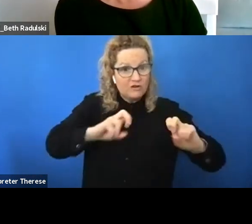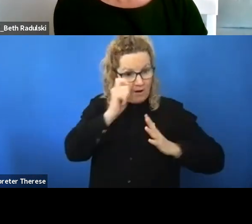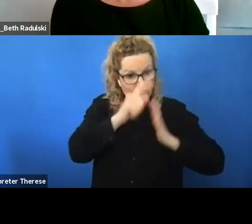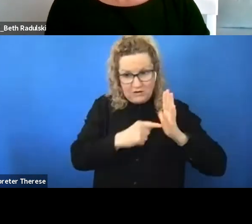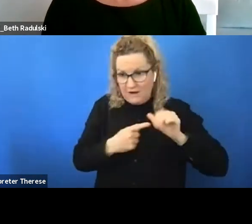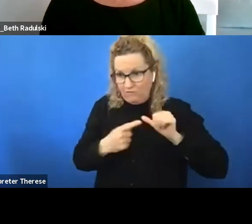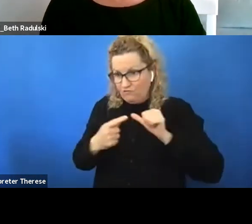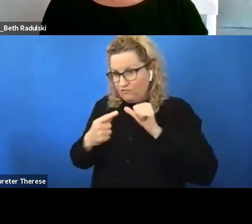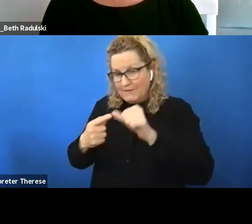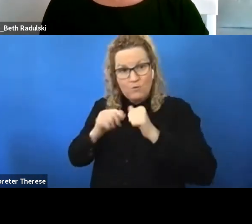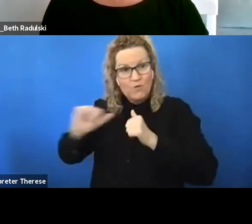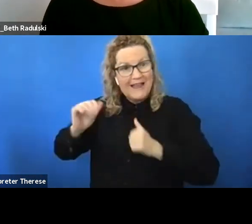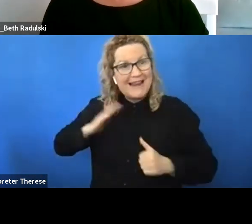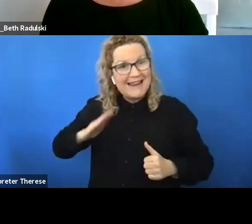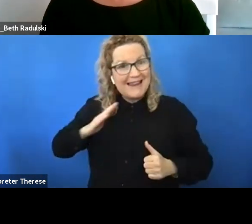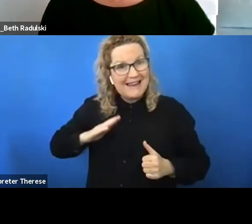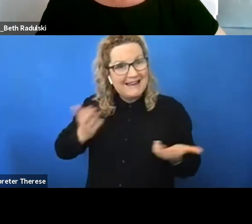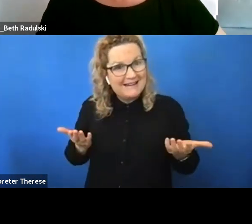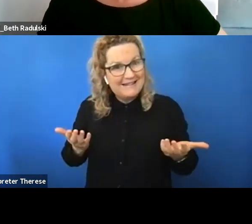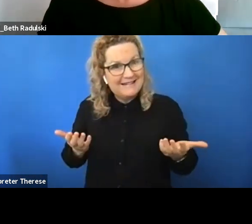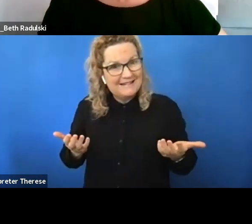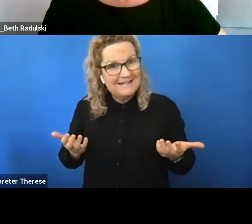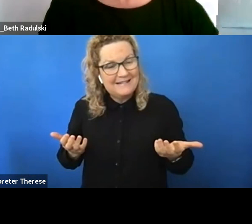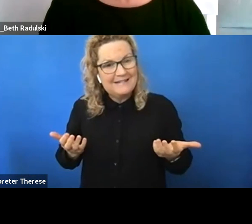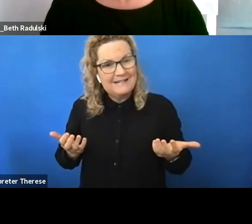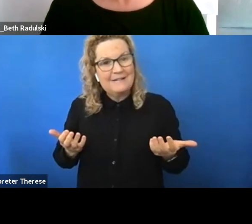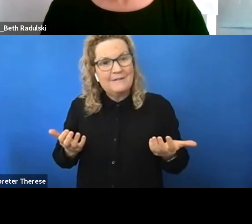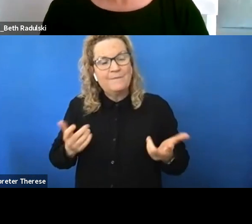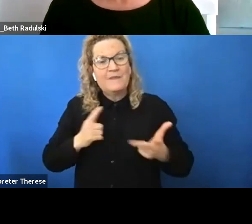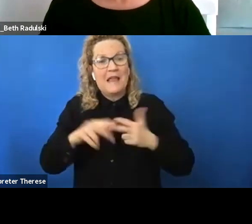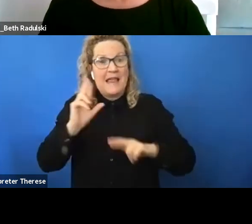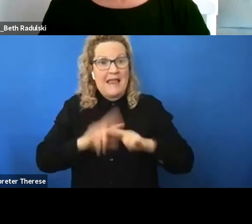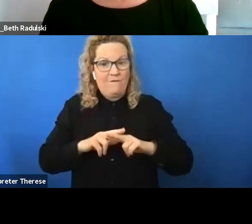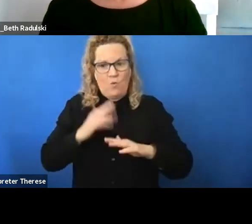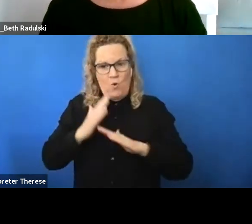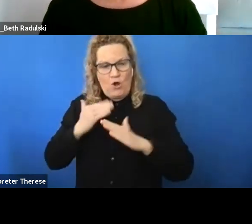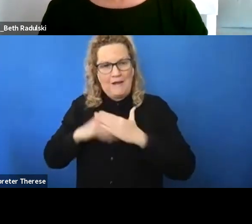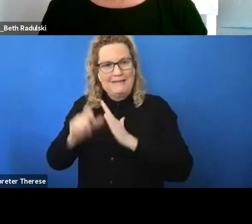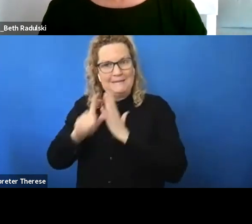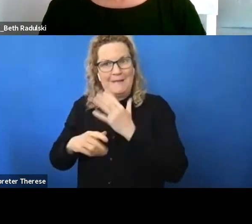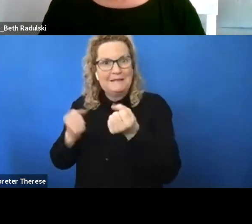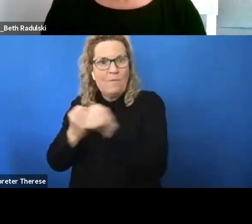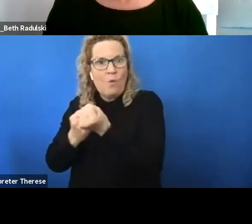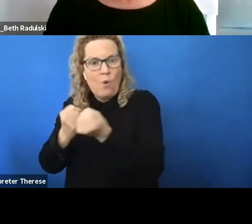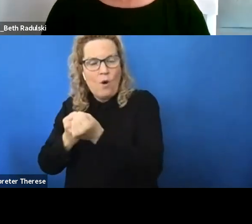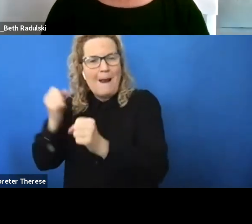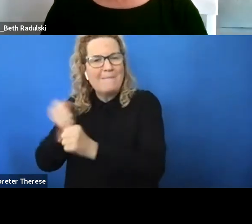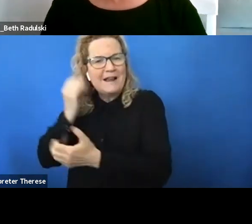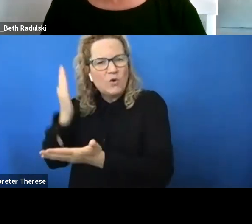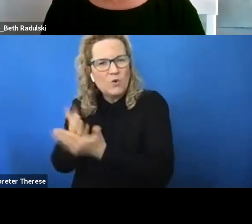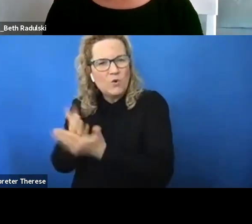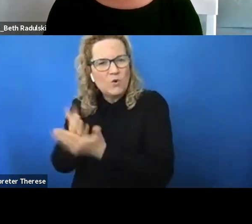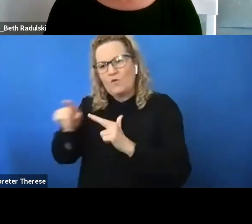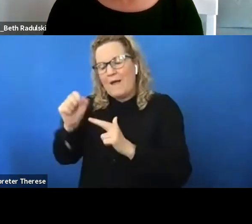needs to um if you're in disability support making sure that if you have focus groups or